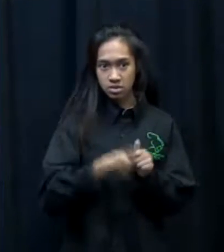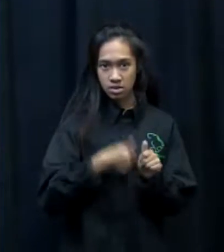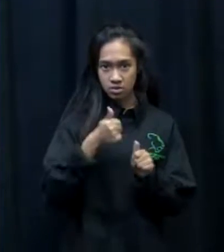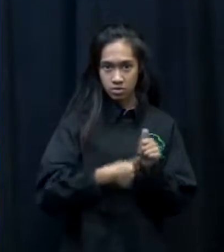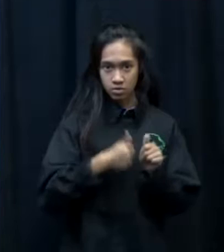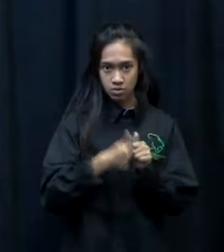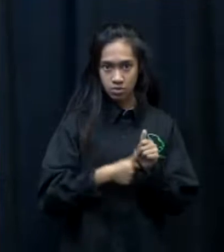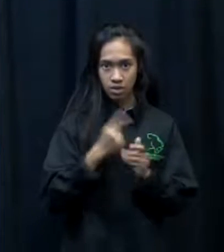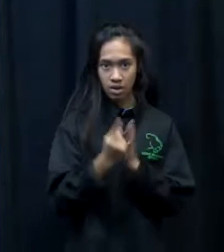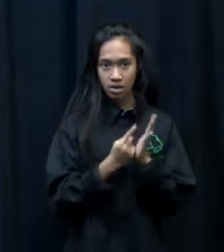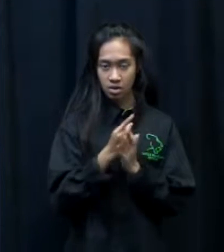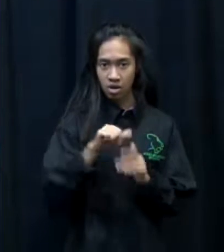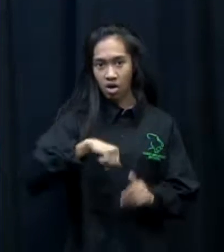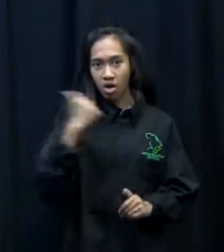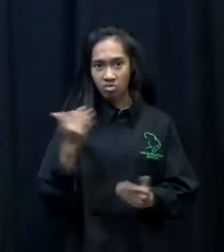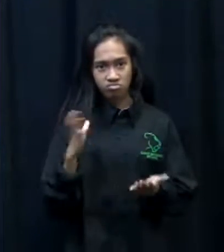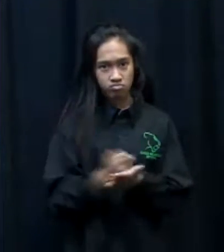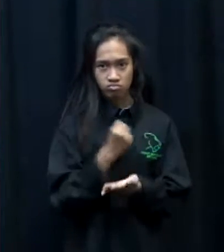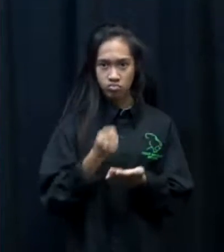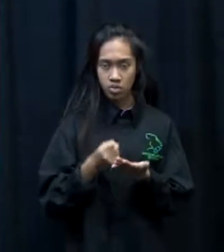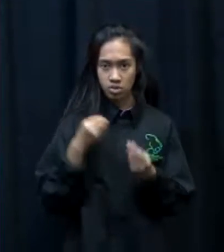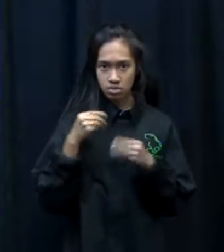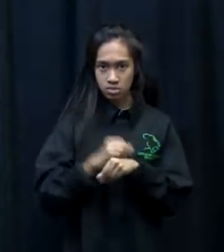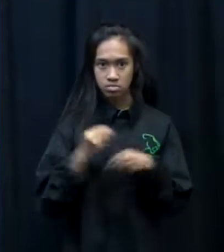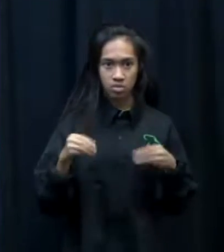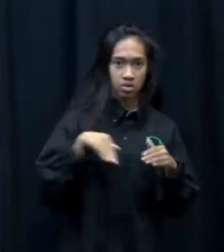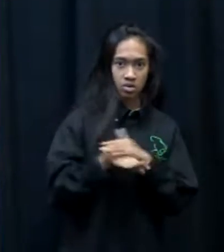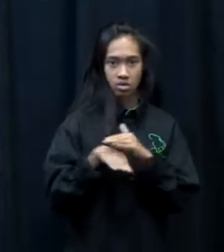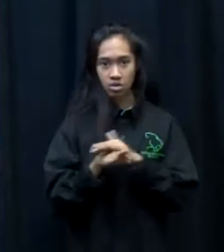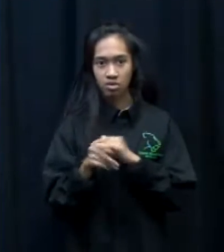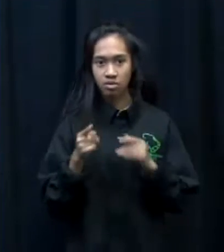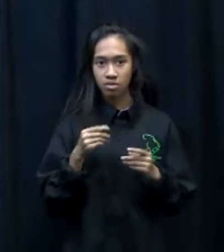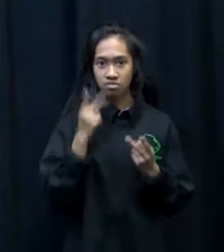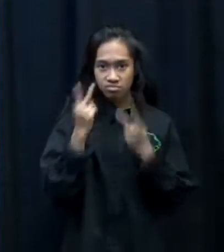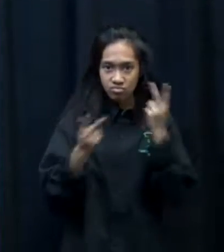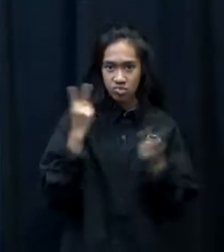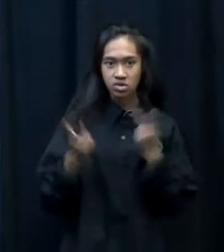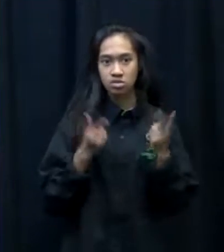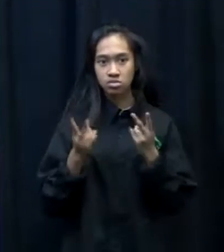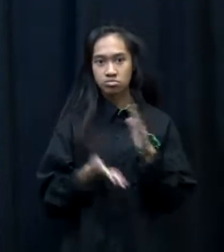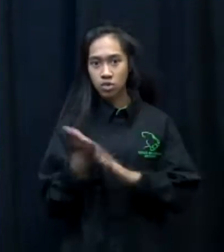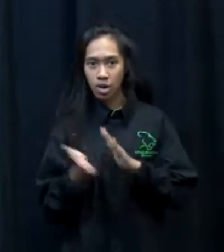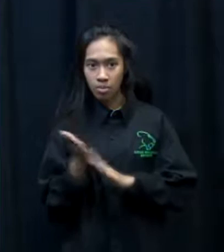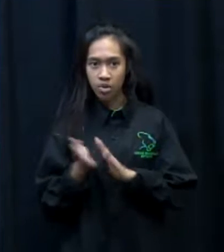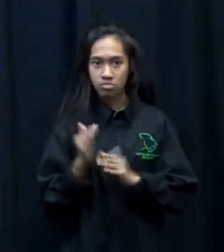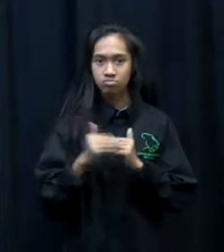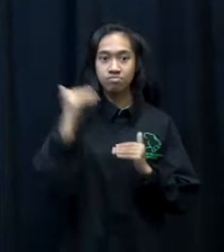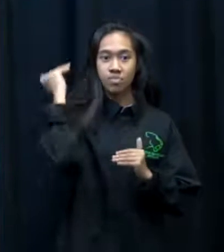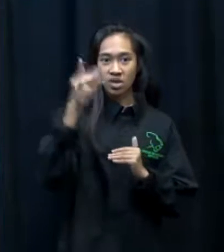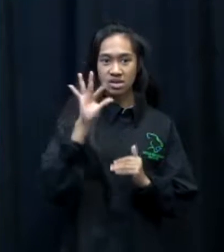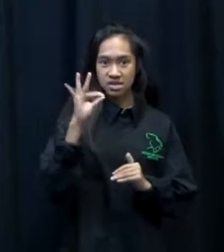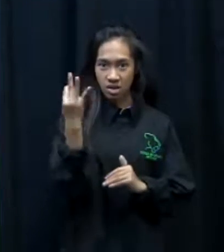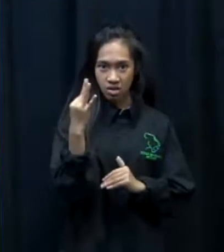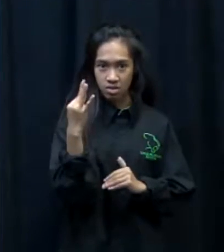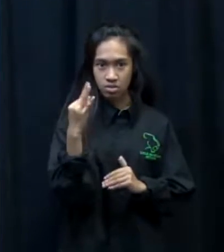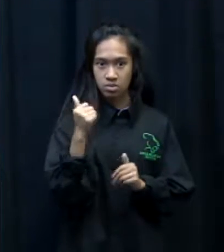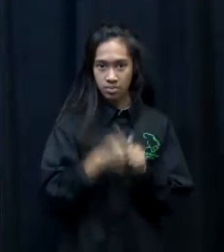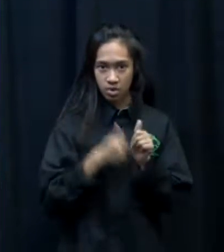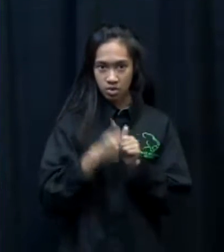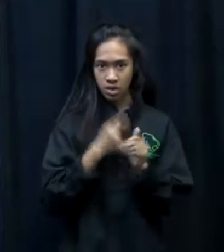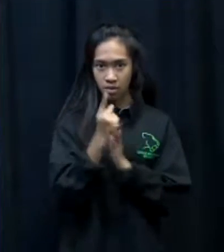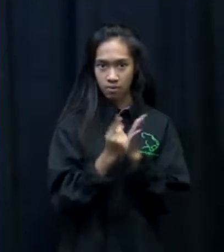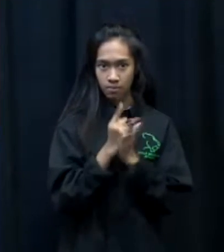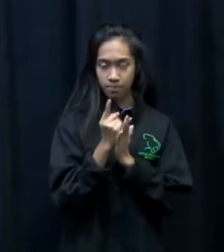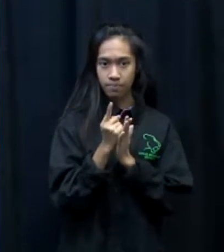other opportunities available in sales, admissions, attractions and operations all for over $9 per hour. If you